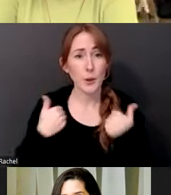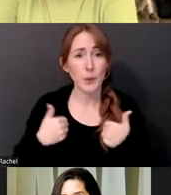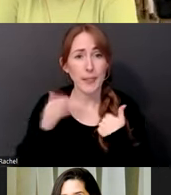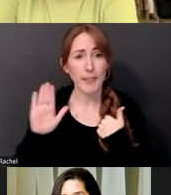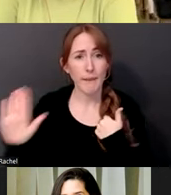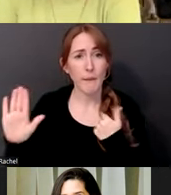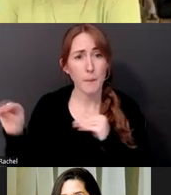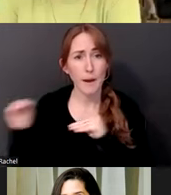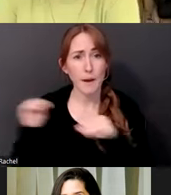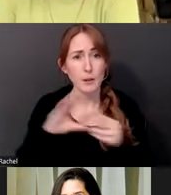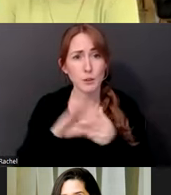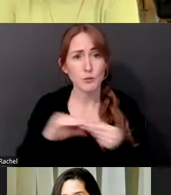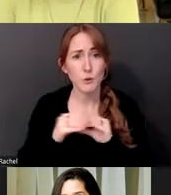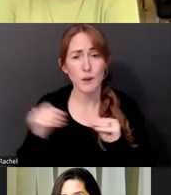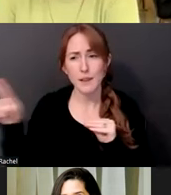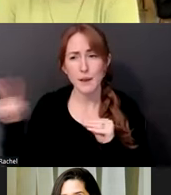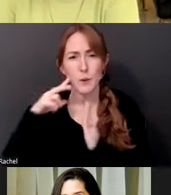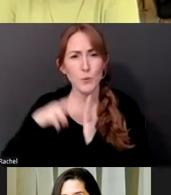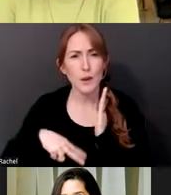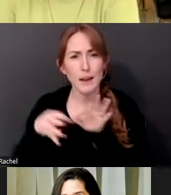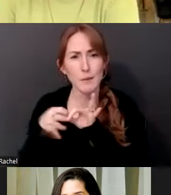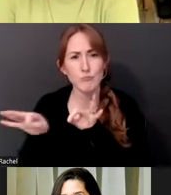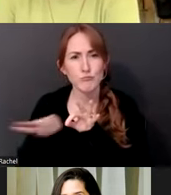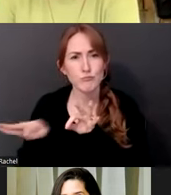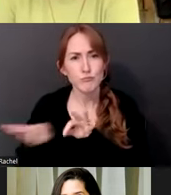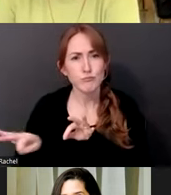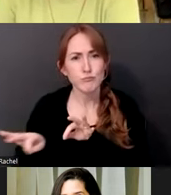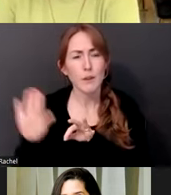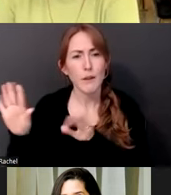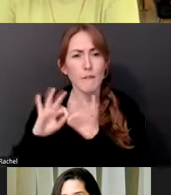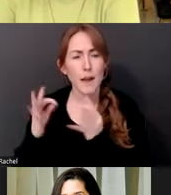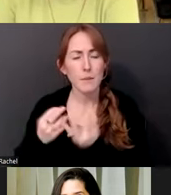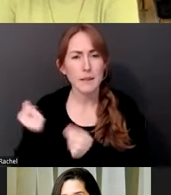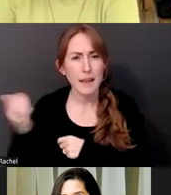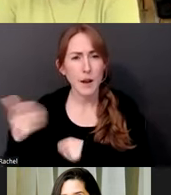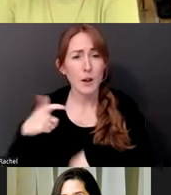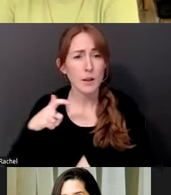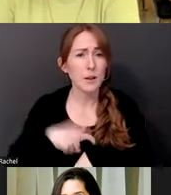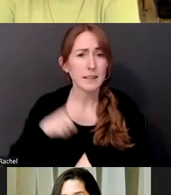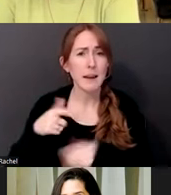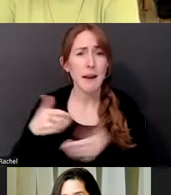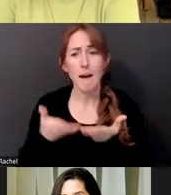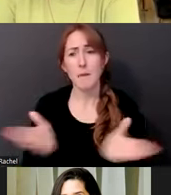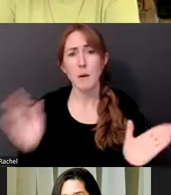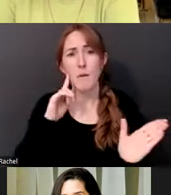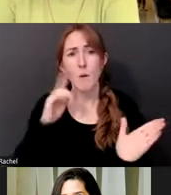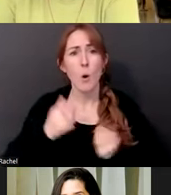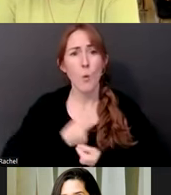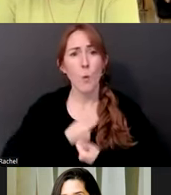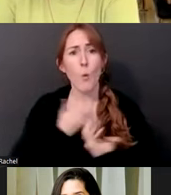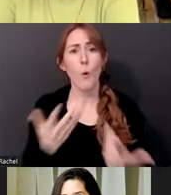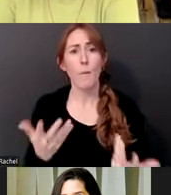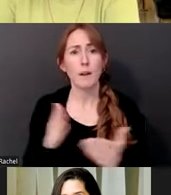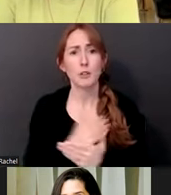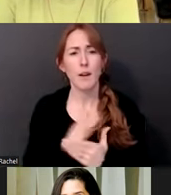these excerpts and their family members went, and there was this time for open and sharing, right. I felt that, um, that pull inside of myself. I was like,